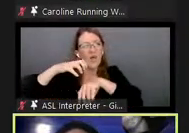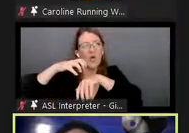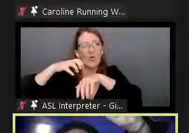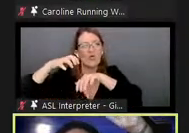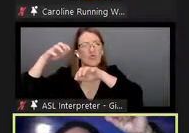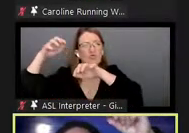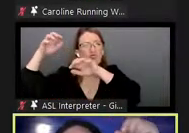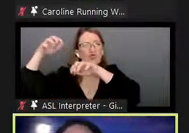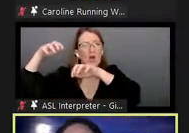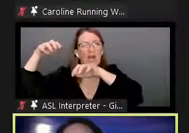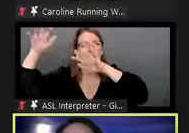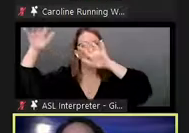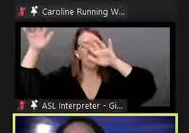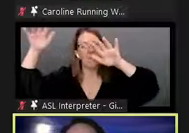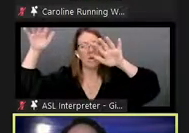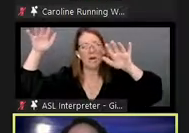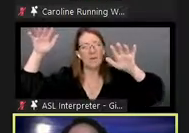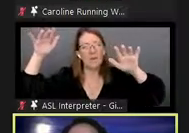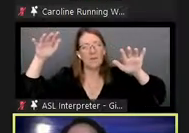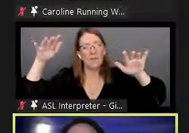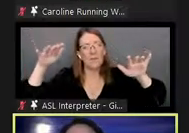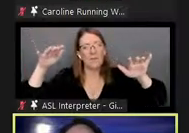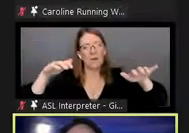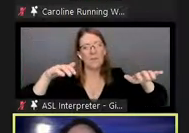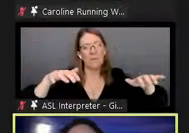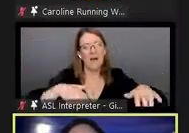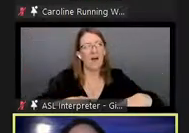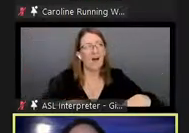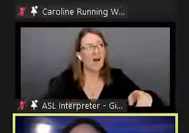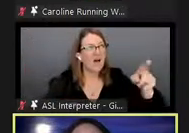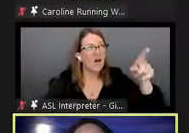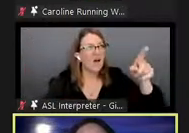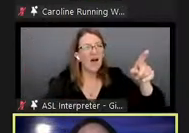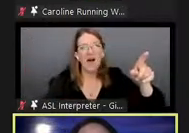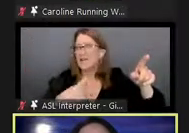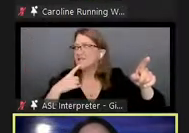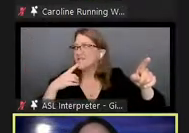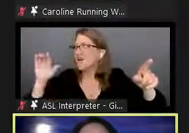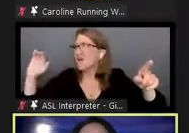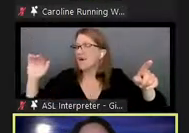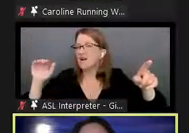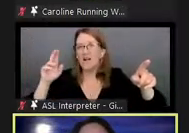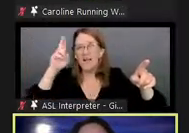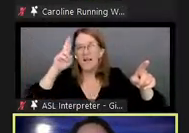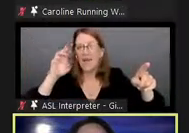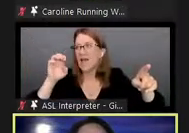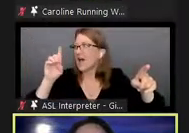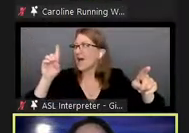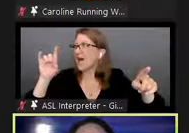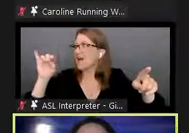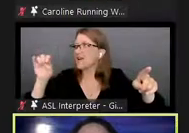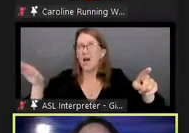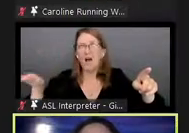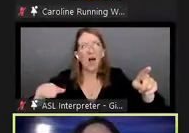mist over the mountain above us and i pointed to it and i said uncle eddie i said to him you know